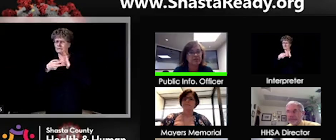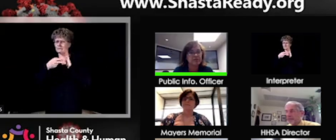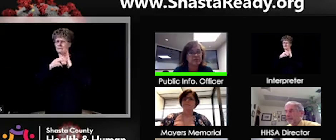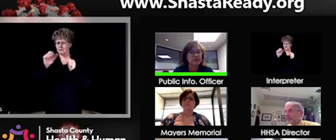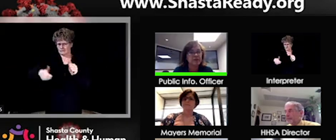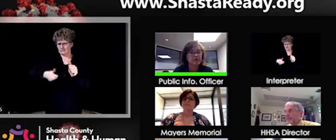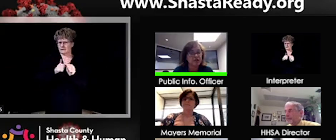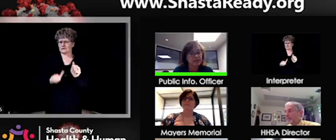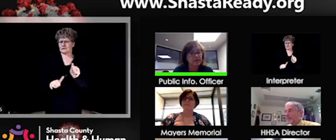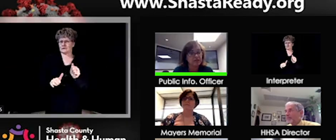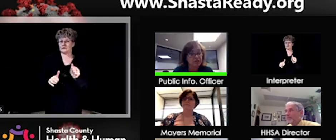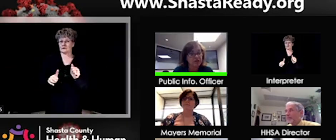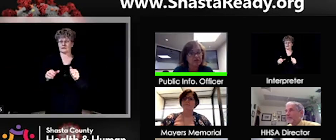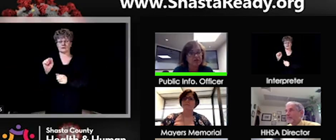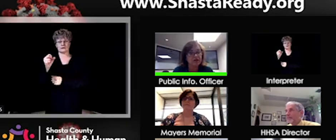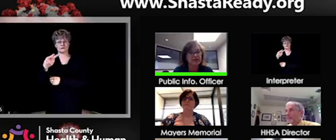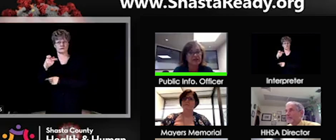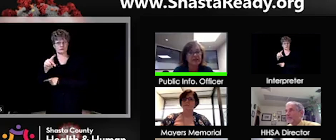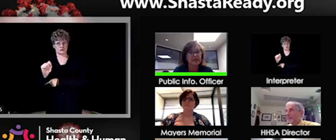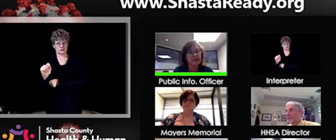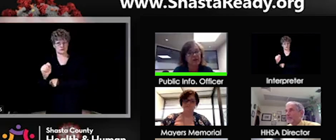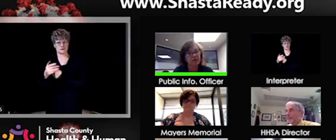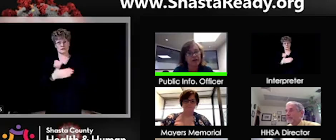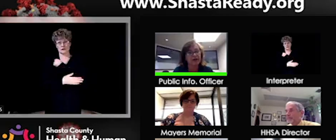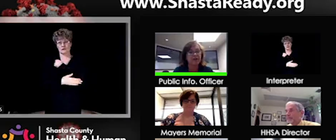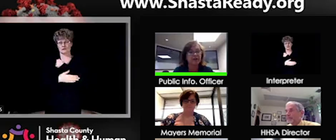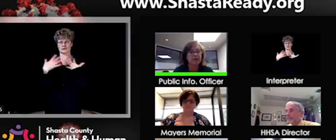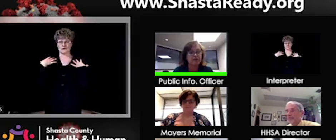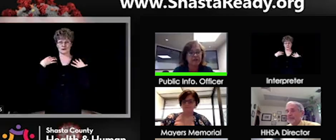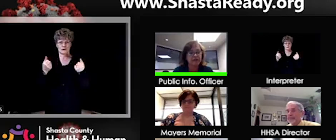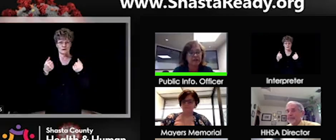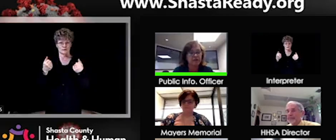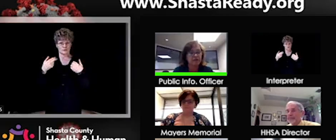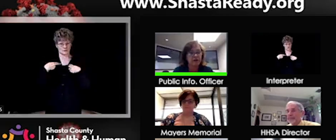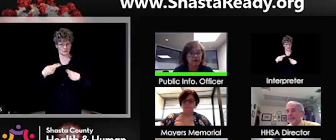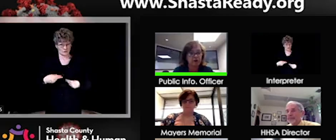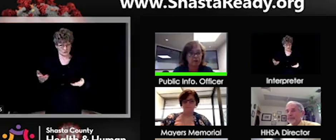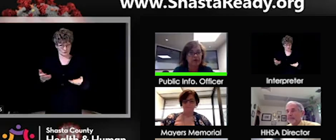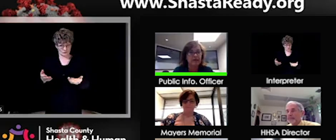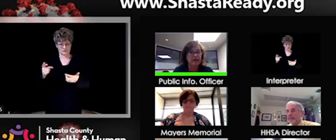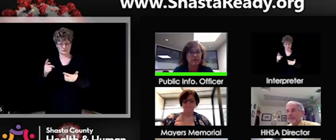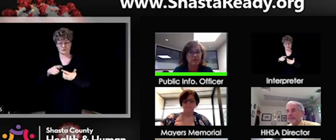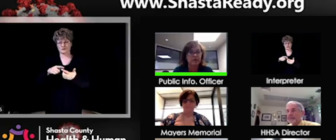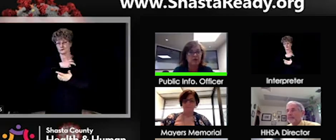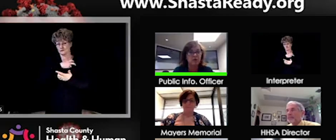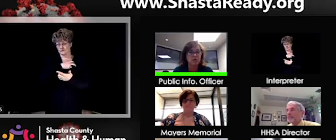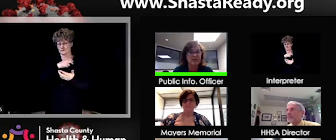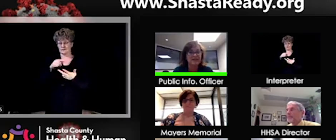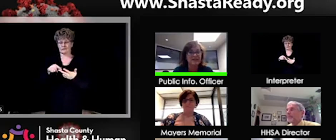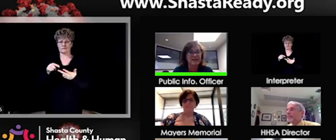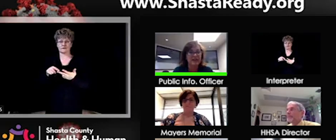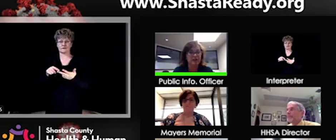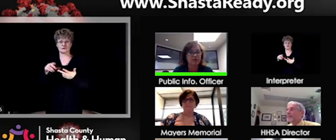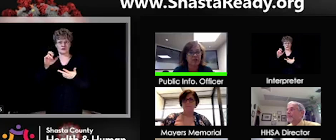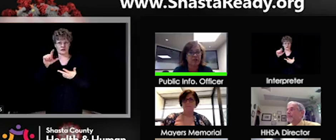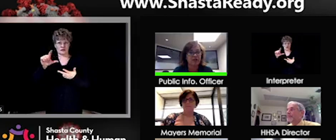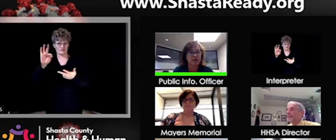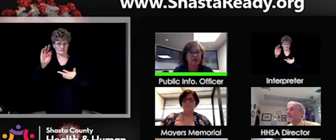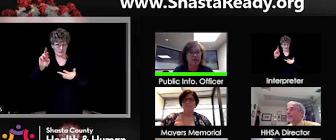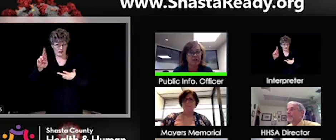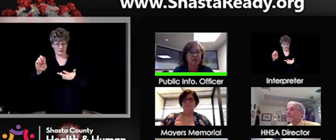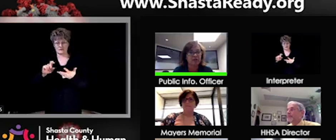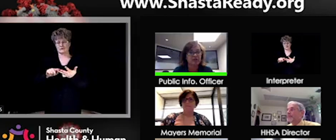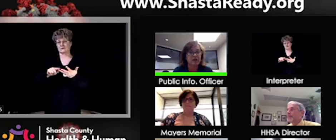Shasta County Health and Human Services, the Shasta County Sheriff's Office, and Cal Fire, Shasta County Fire Department have been working